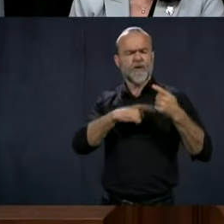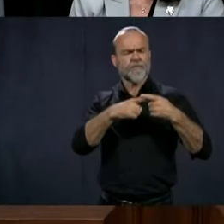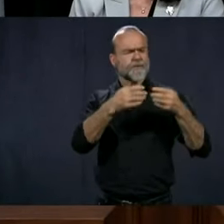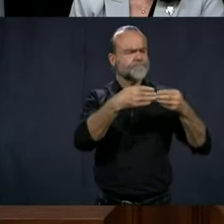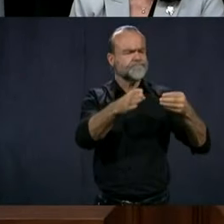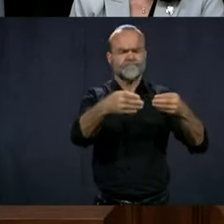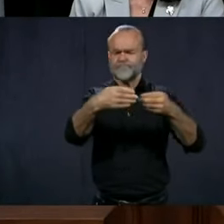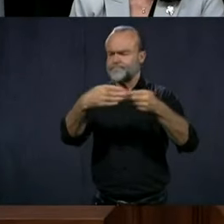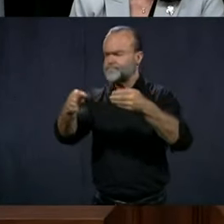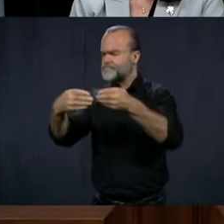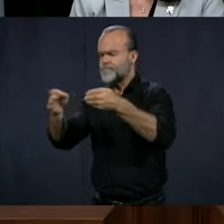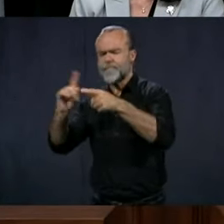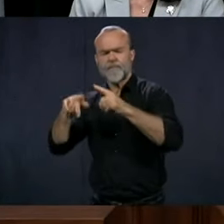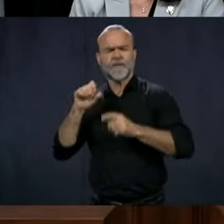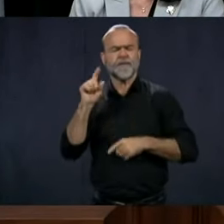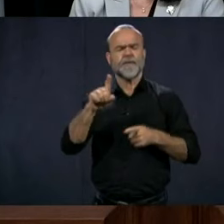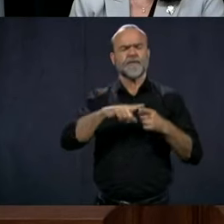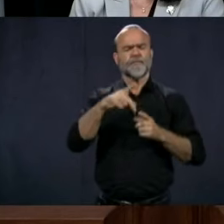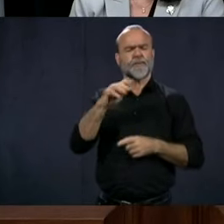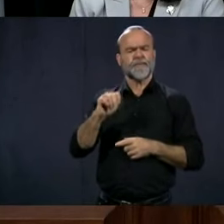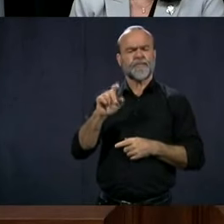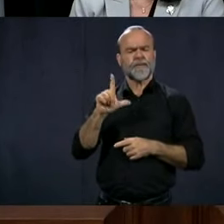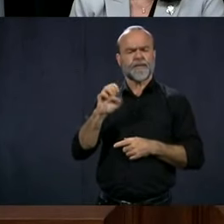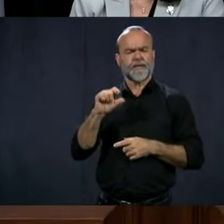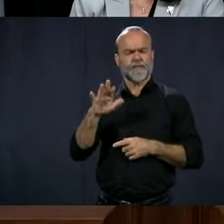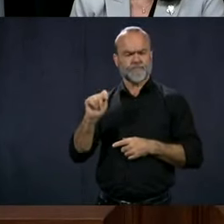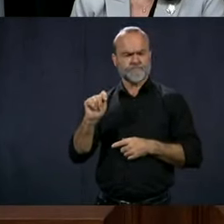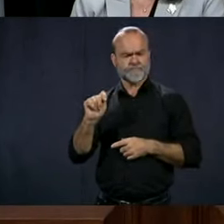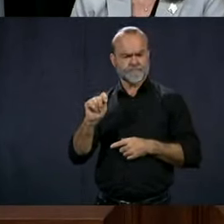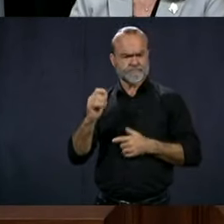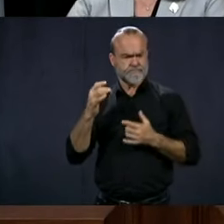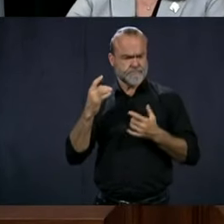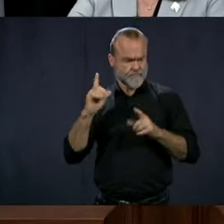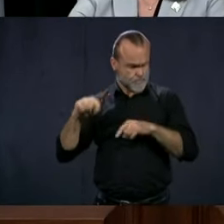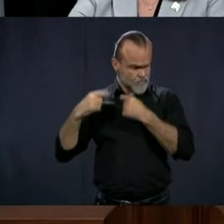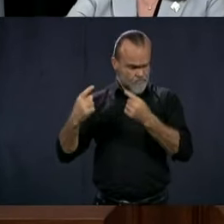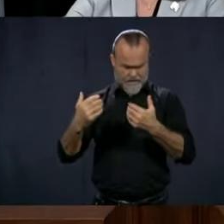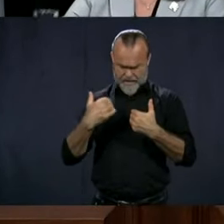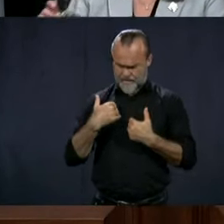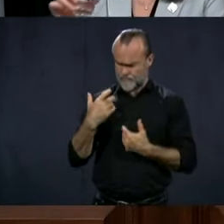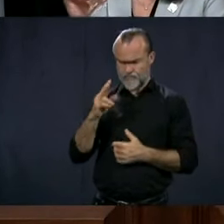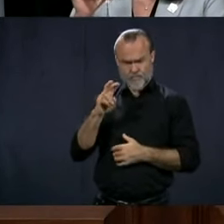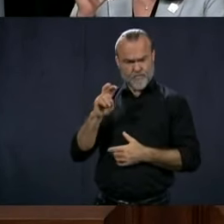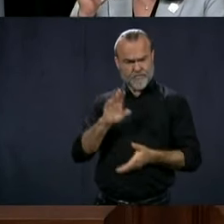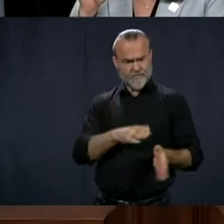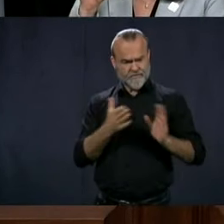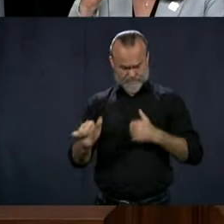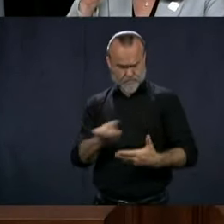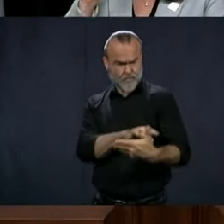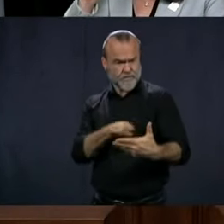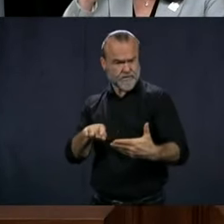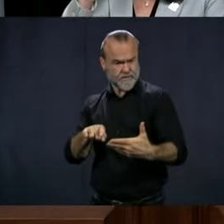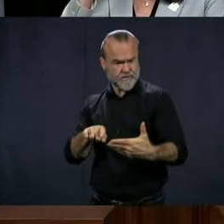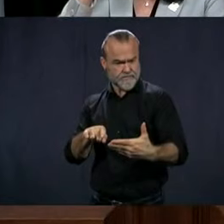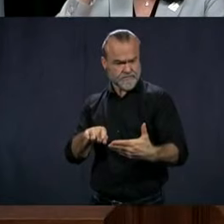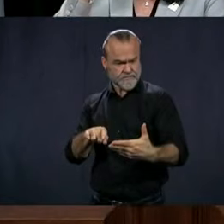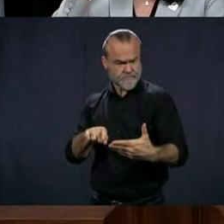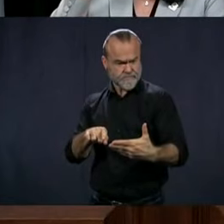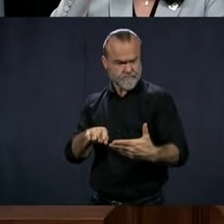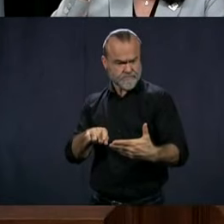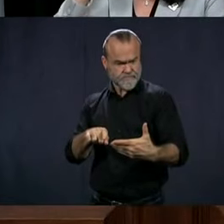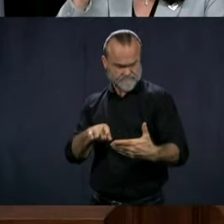but question for Mr. Legault. There have been 200 deaths still this week from